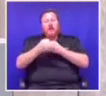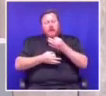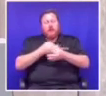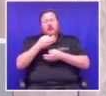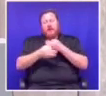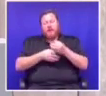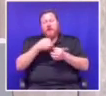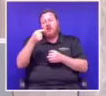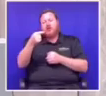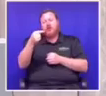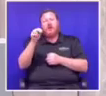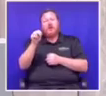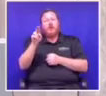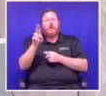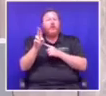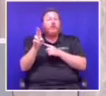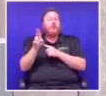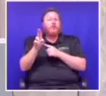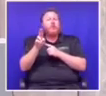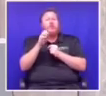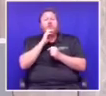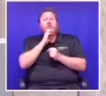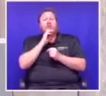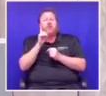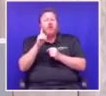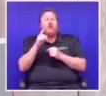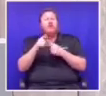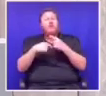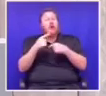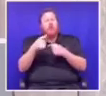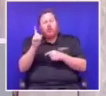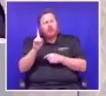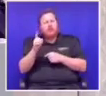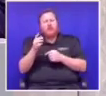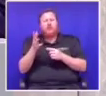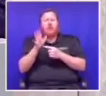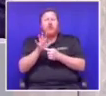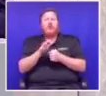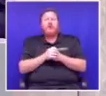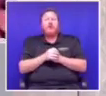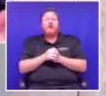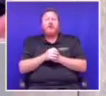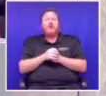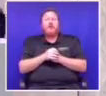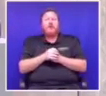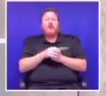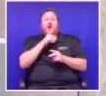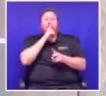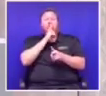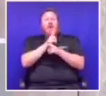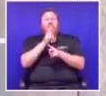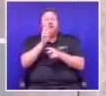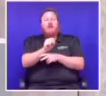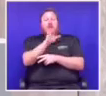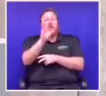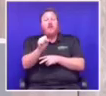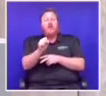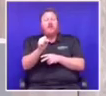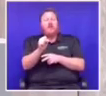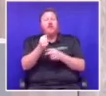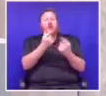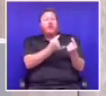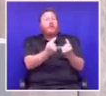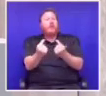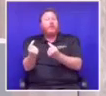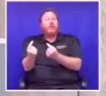is really all about. It's about executing the mandate of South Africans. The South